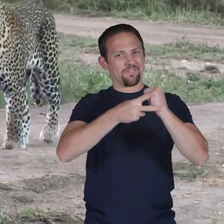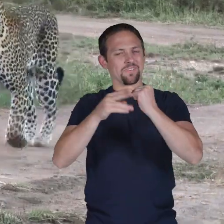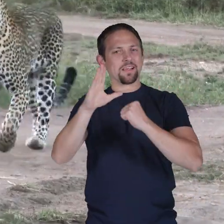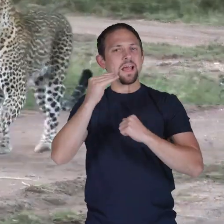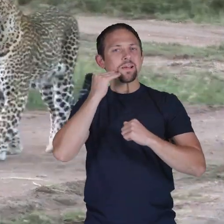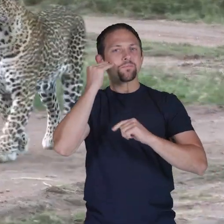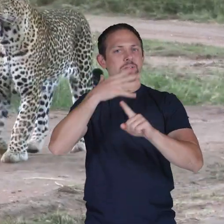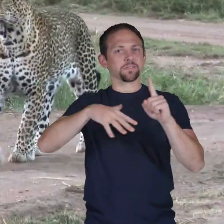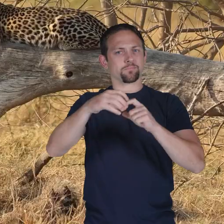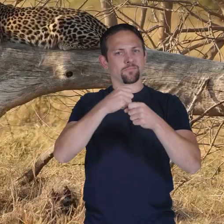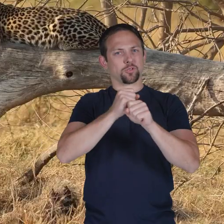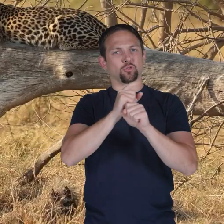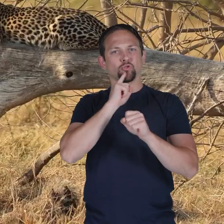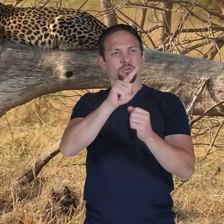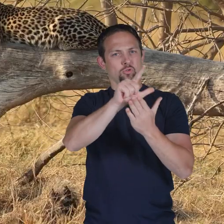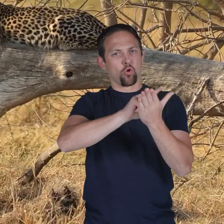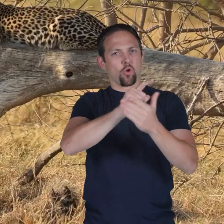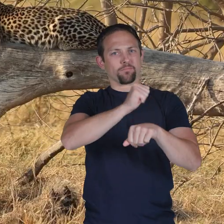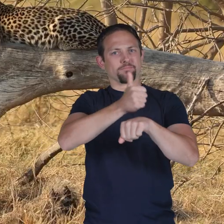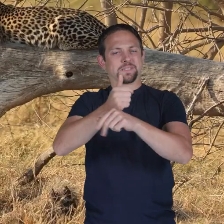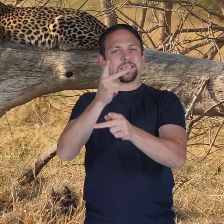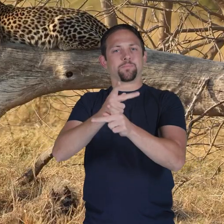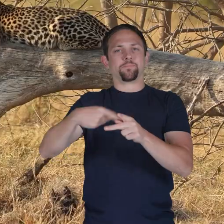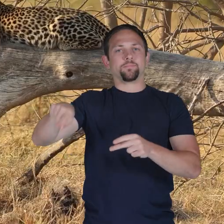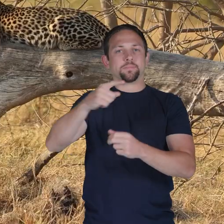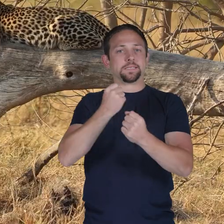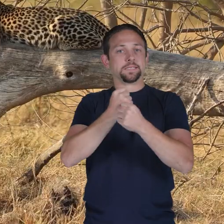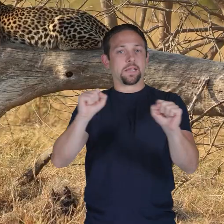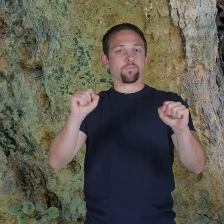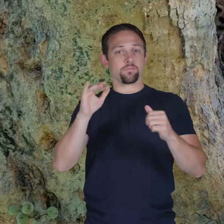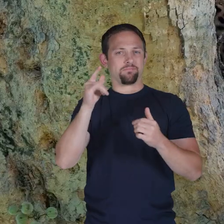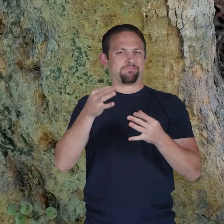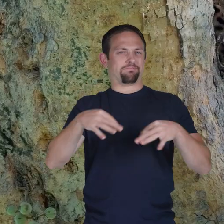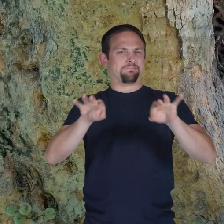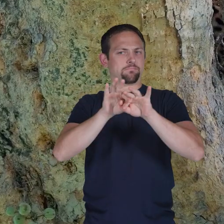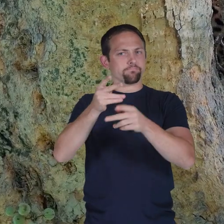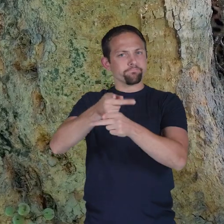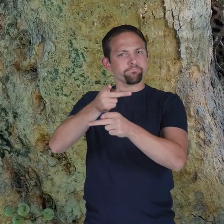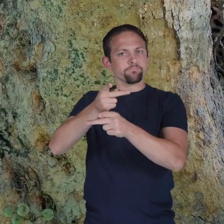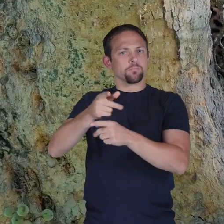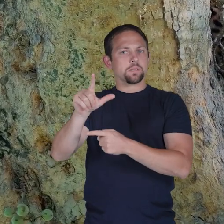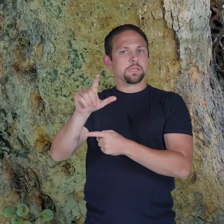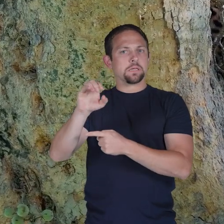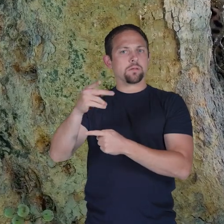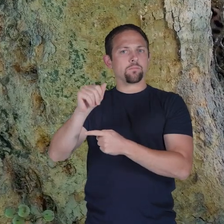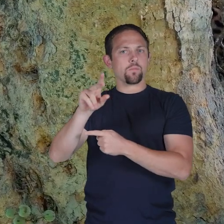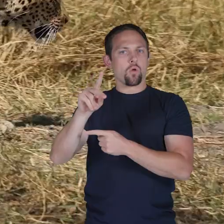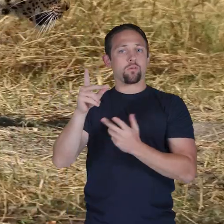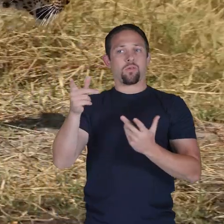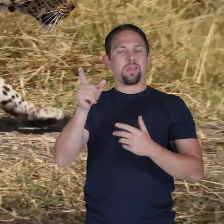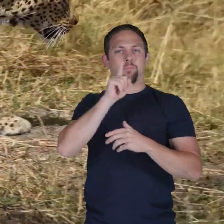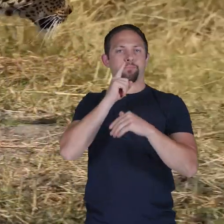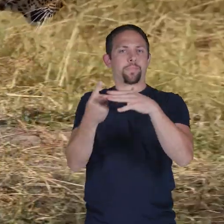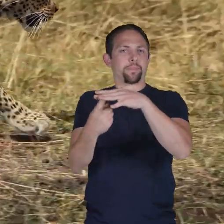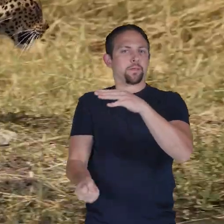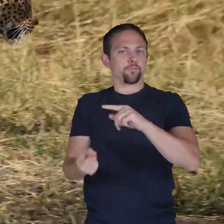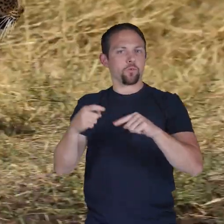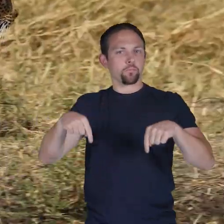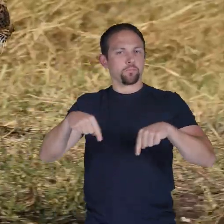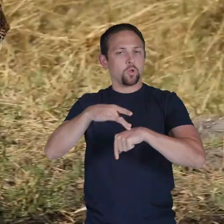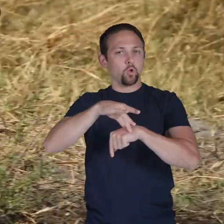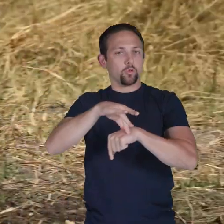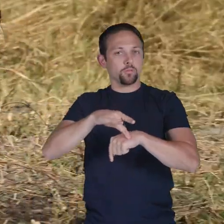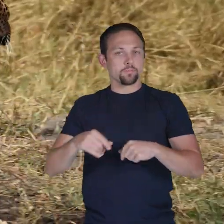saving their habitats and making laws to keep them safe it's essential to care about leopards so they don't